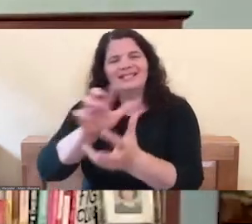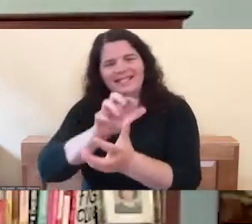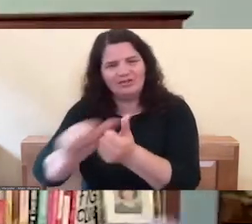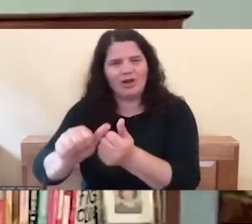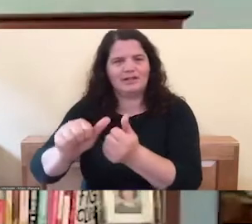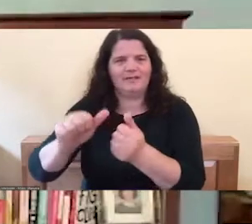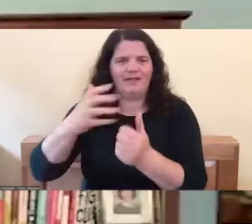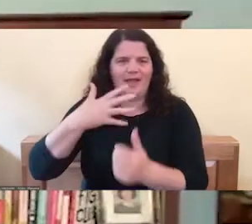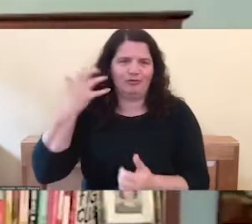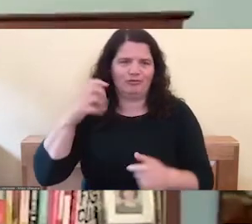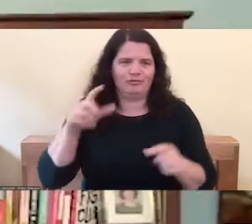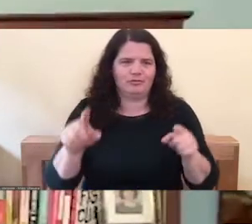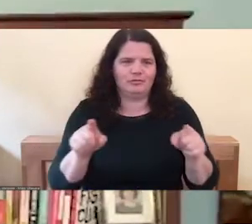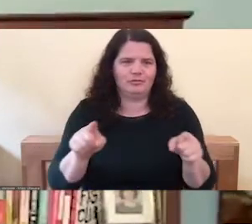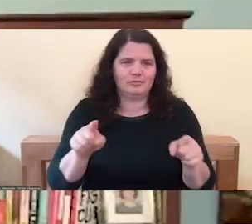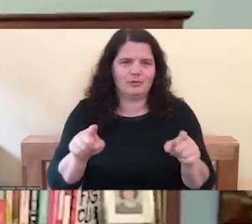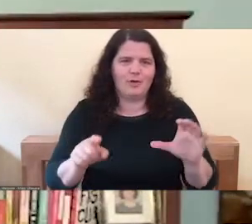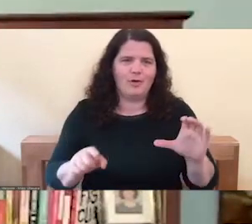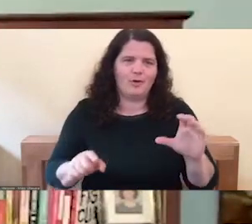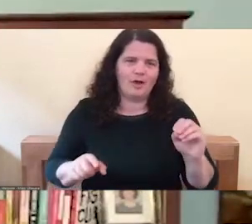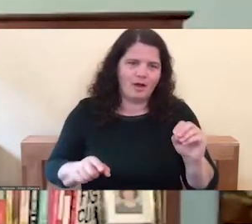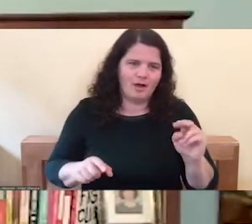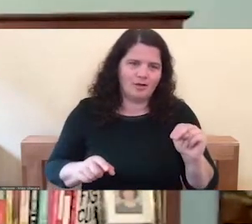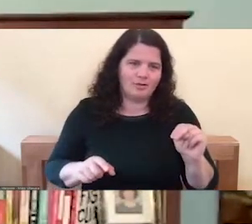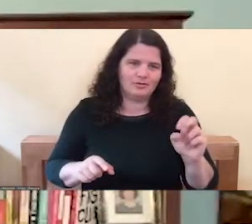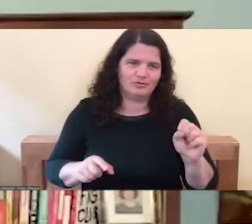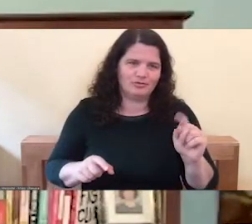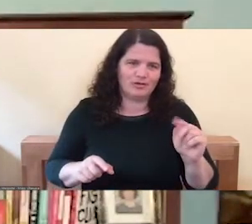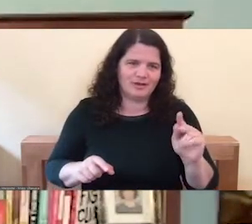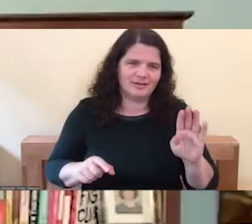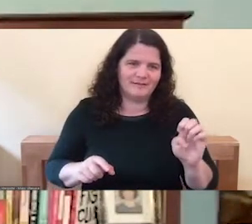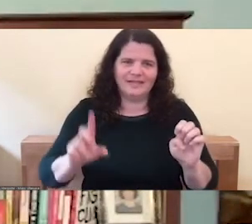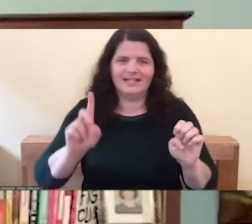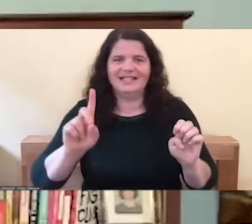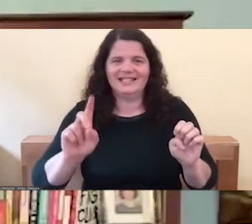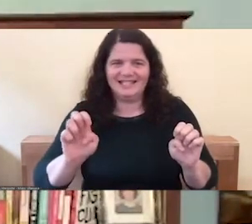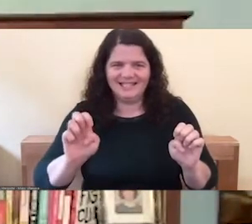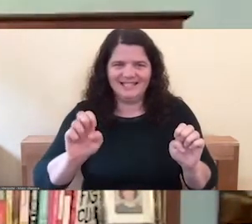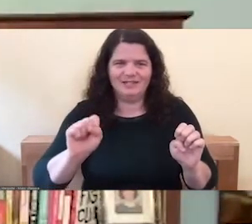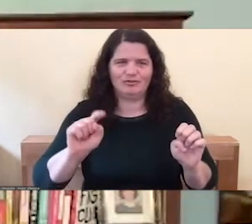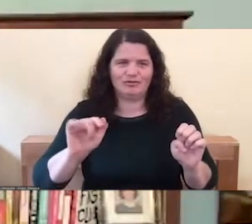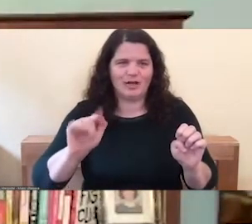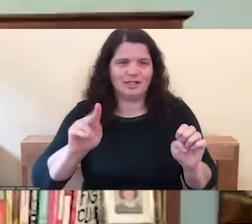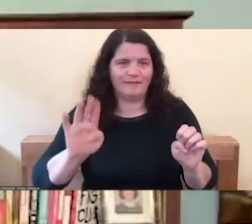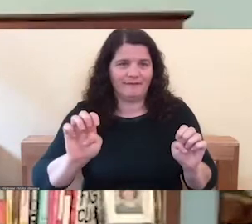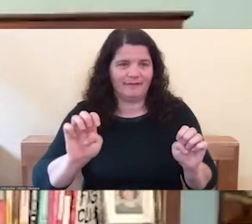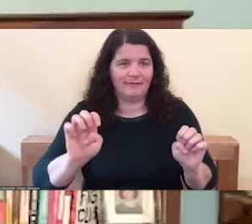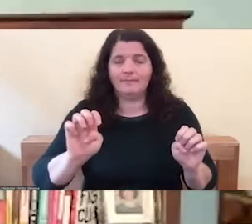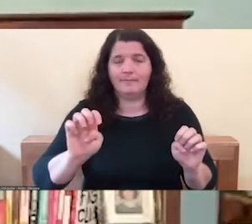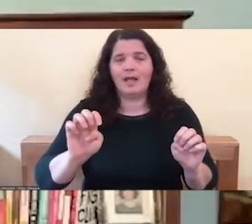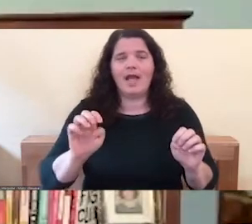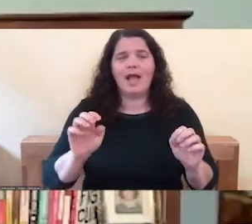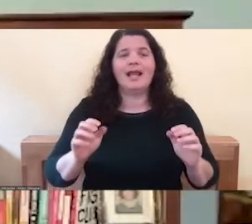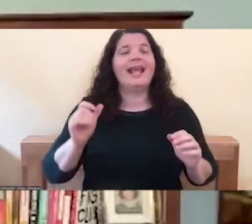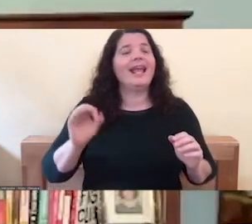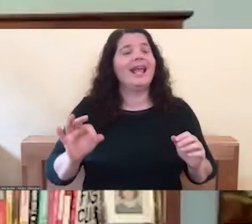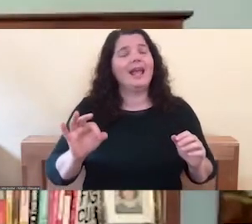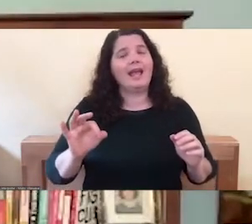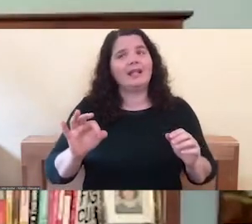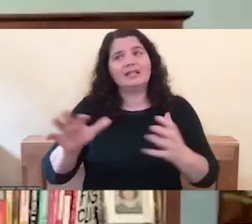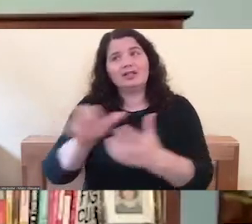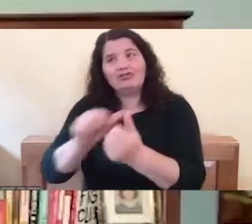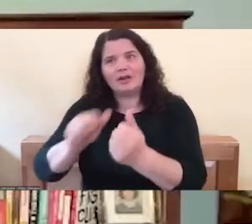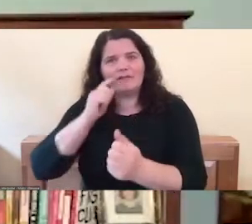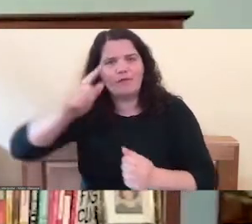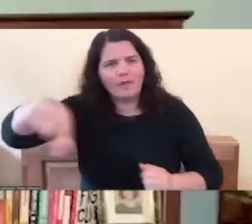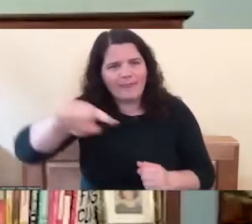And not only for the other people, also internally, right? So if at some point we're holding so much anger that it's harming us, it's like